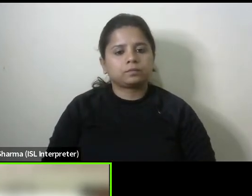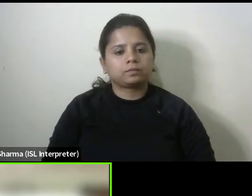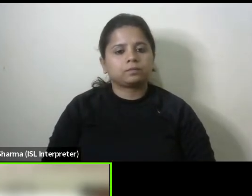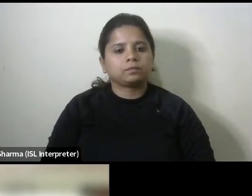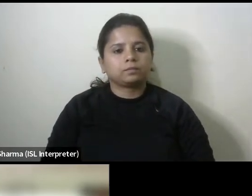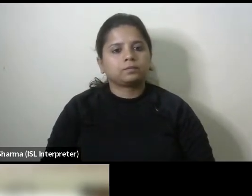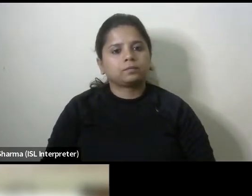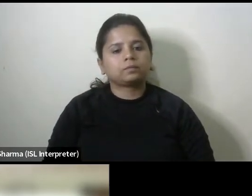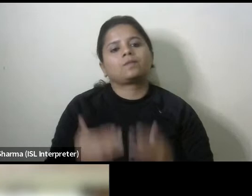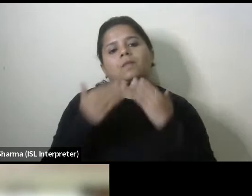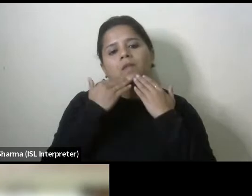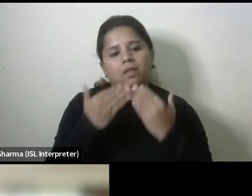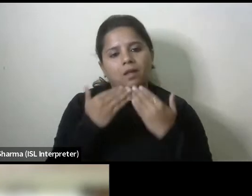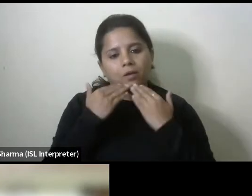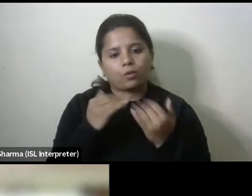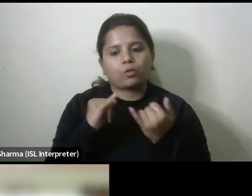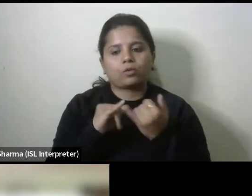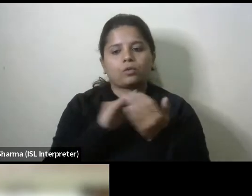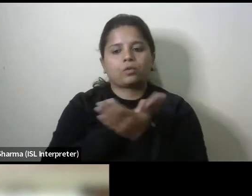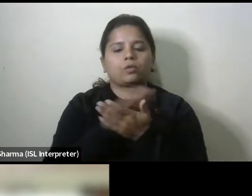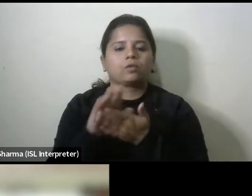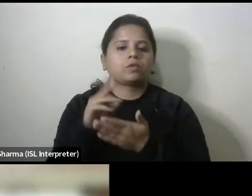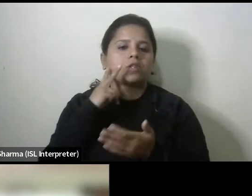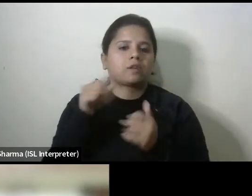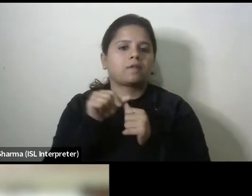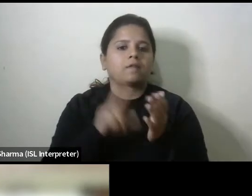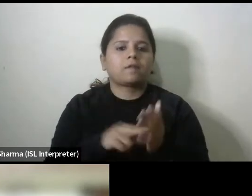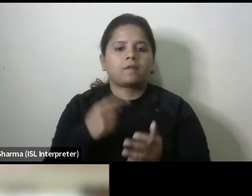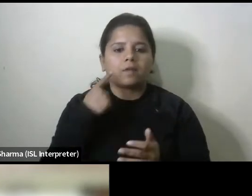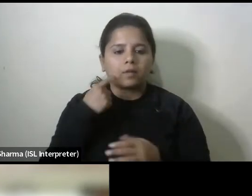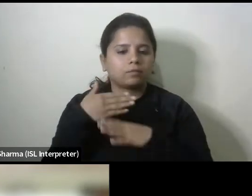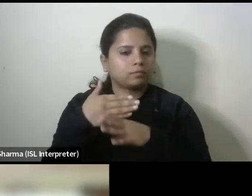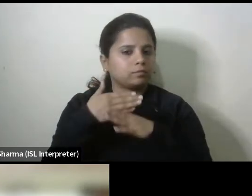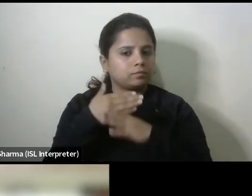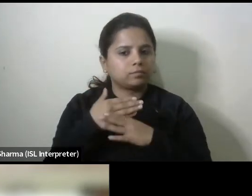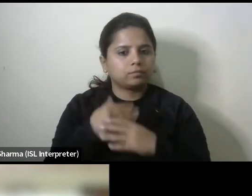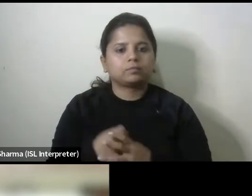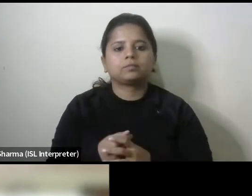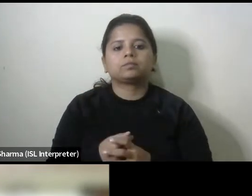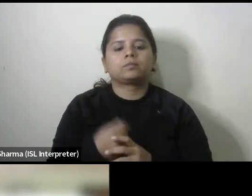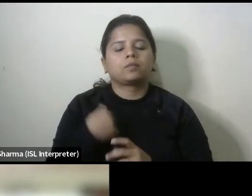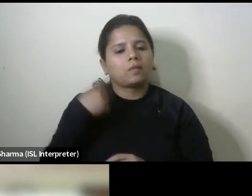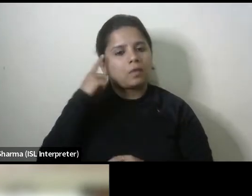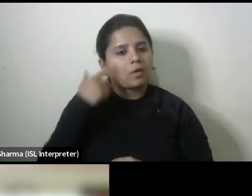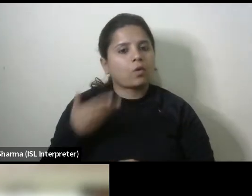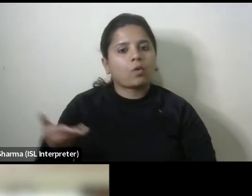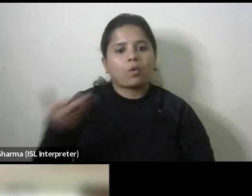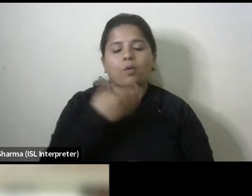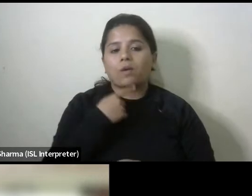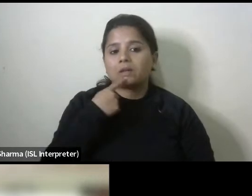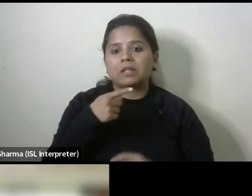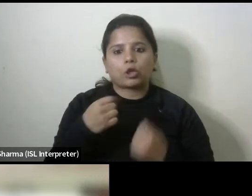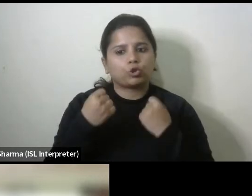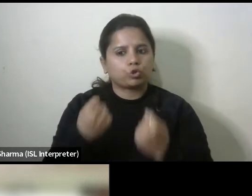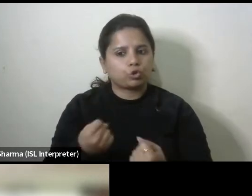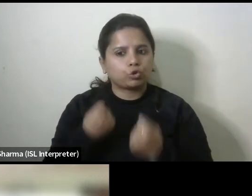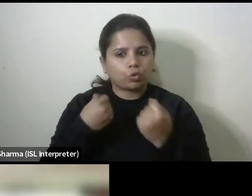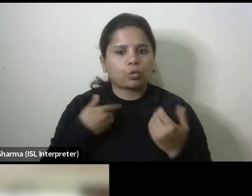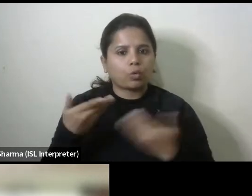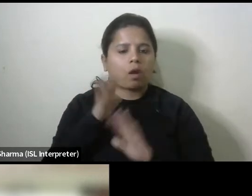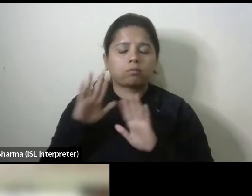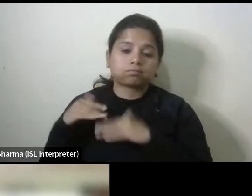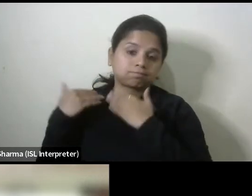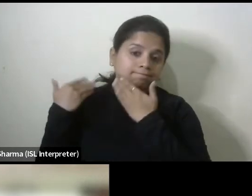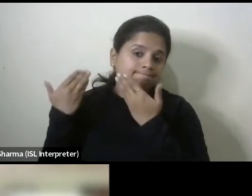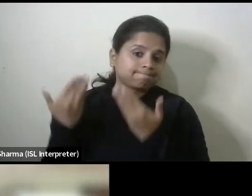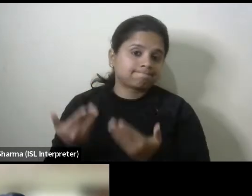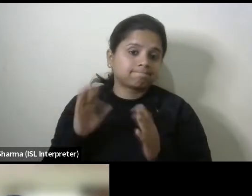thank you thank you shivani for sharing that i think what all of us are saying very strongly is that we've come this far but